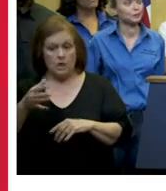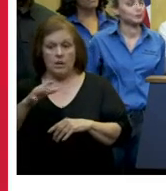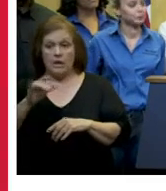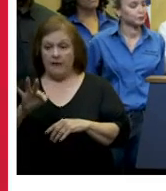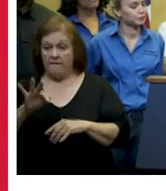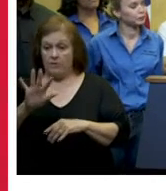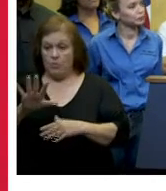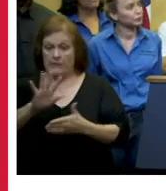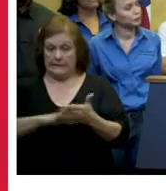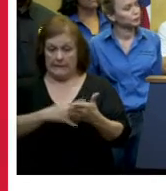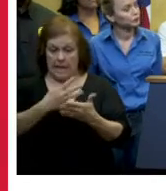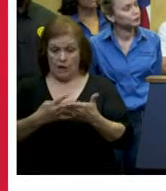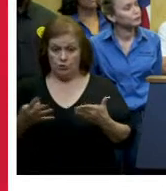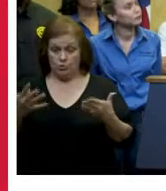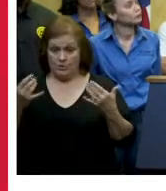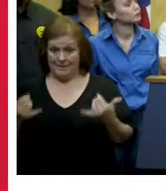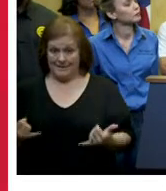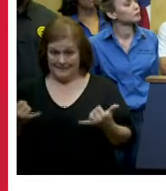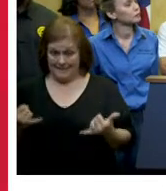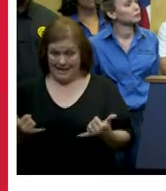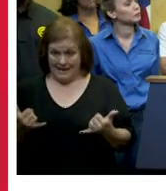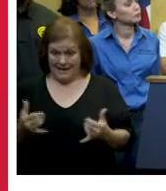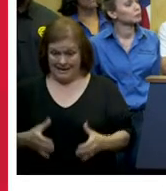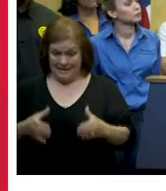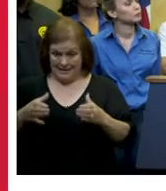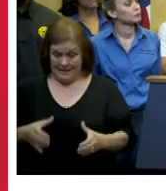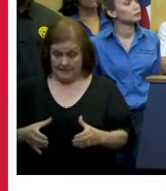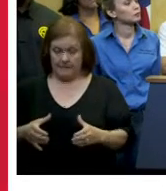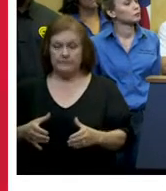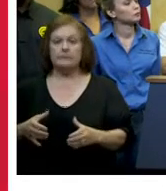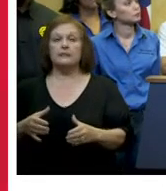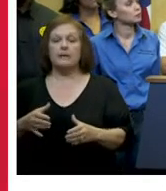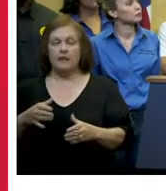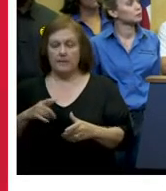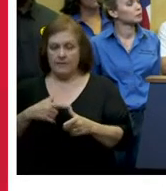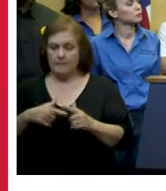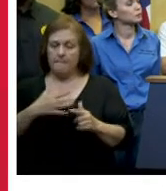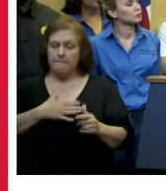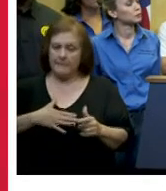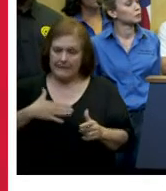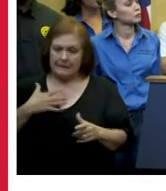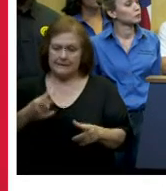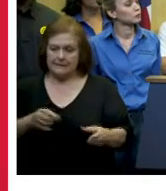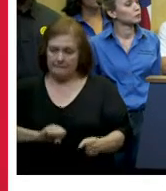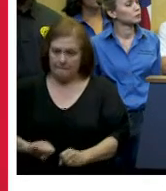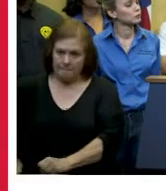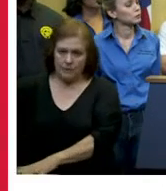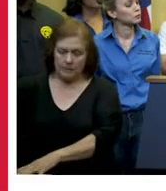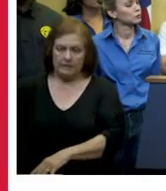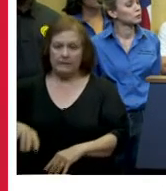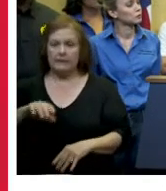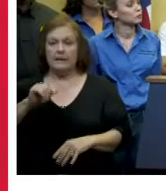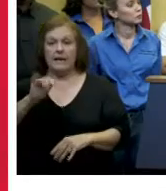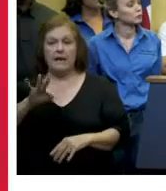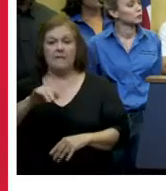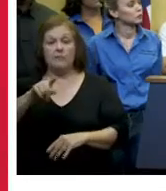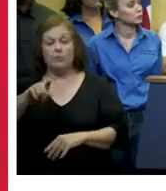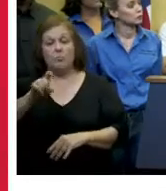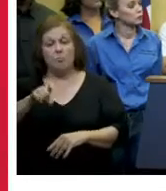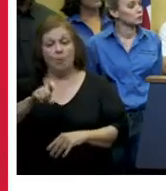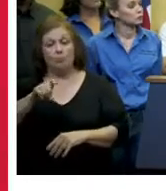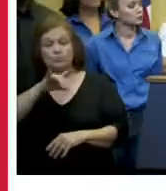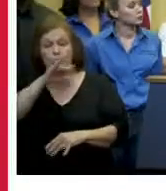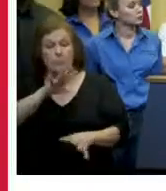remove your carts from the curb and even if you are scheduled for collection tomorrow